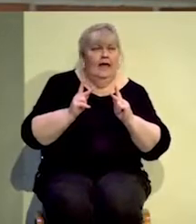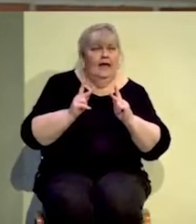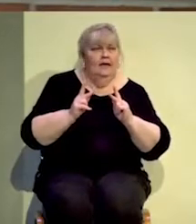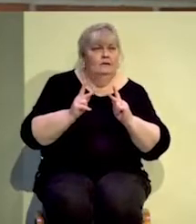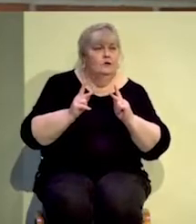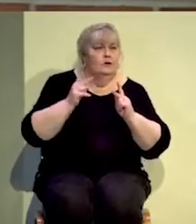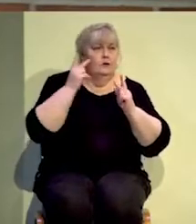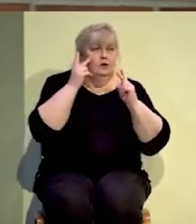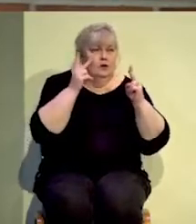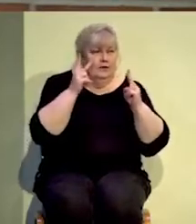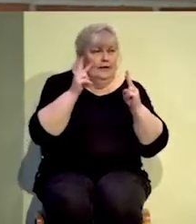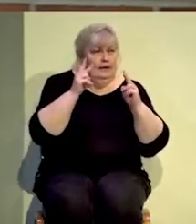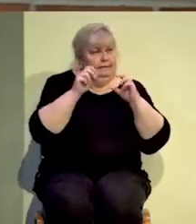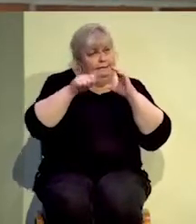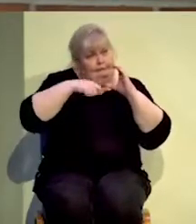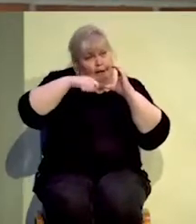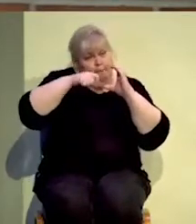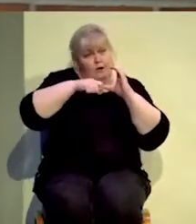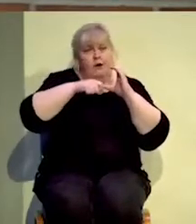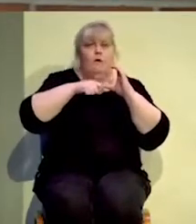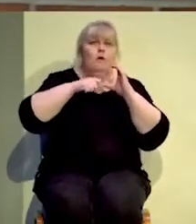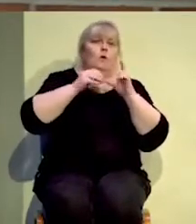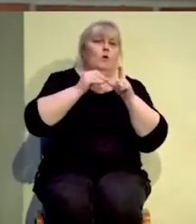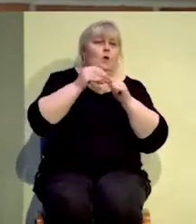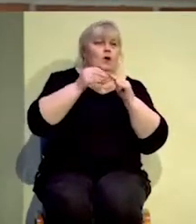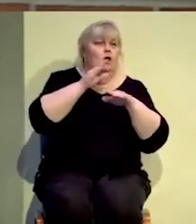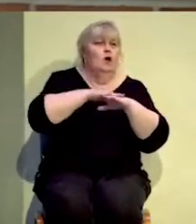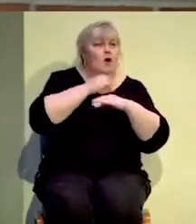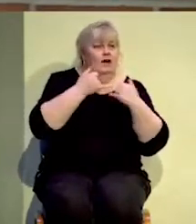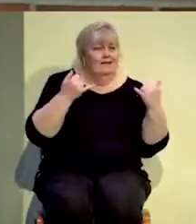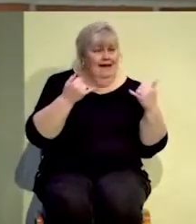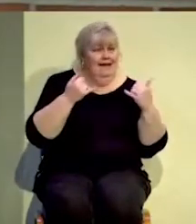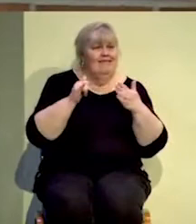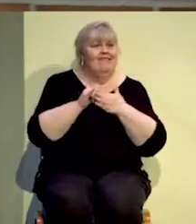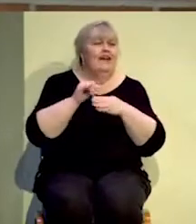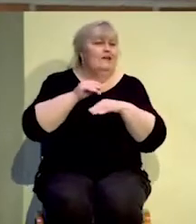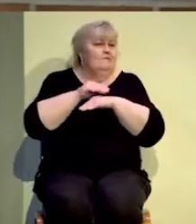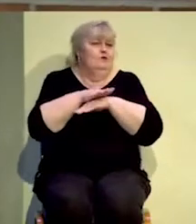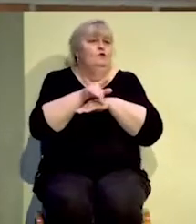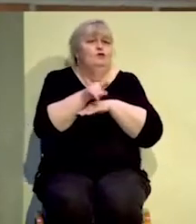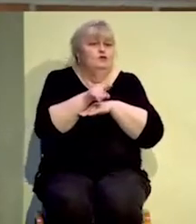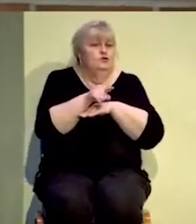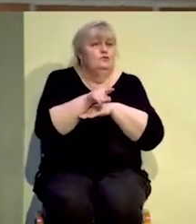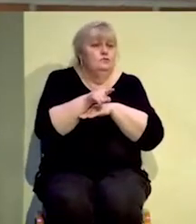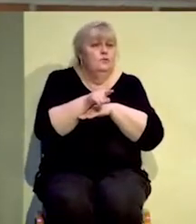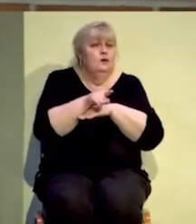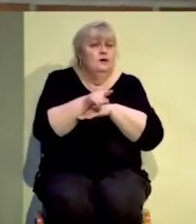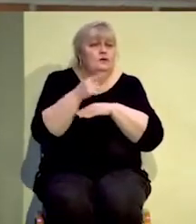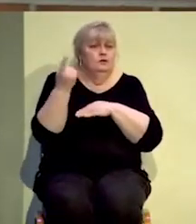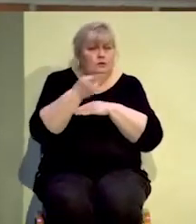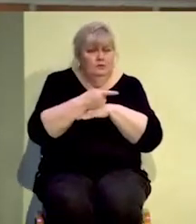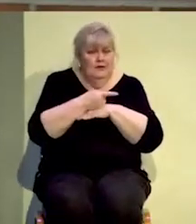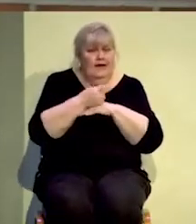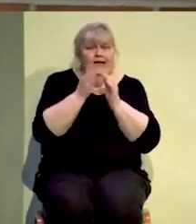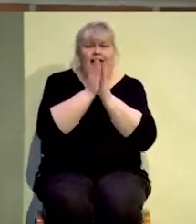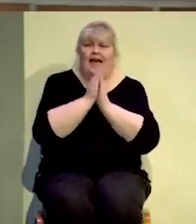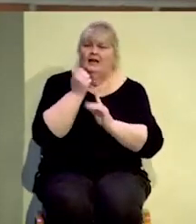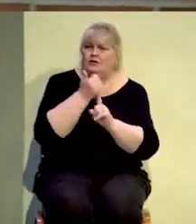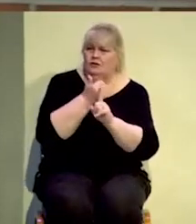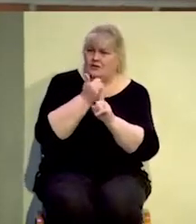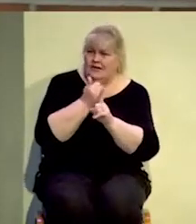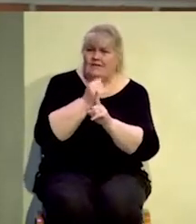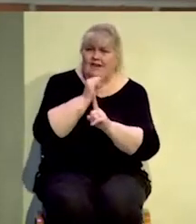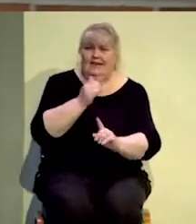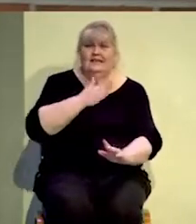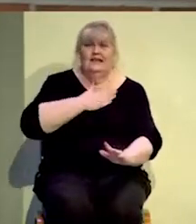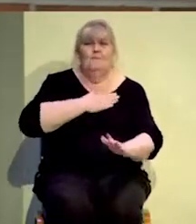camera lens and being online only, I mean, that can have an effect on you, long-term effect on you. Today, friend, ask yourself, Is